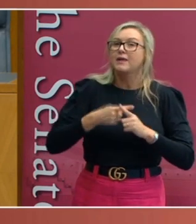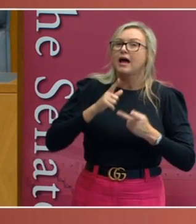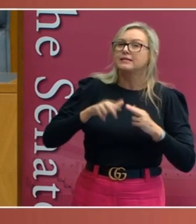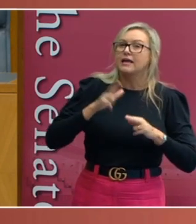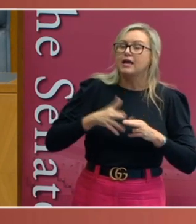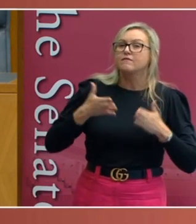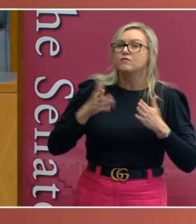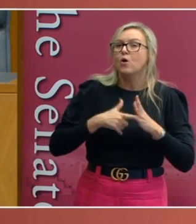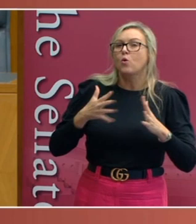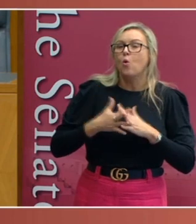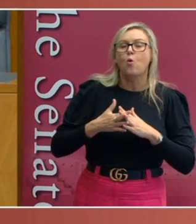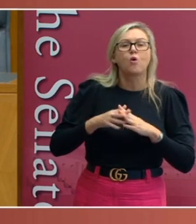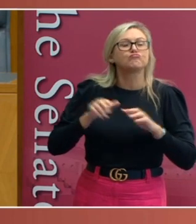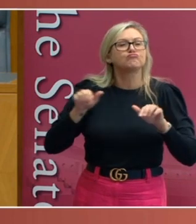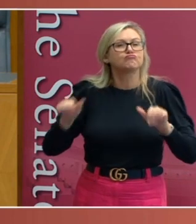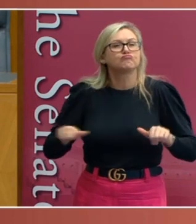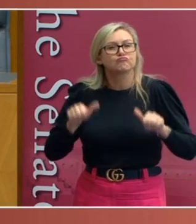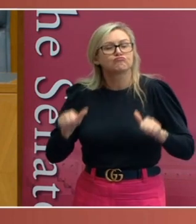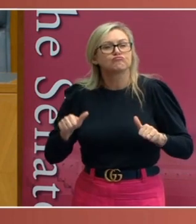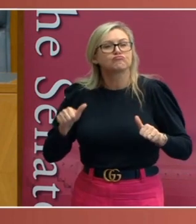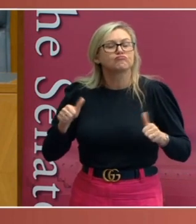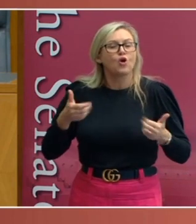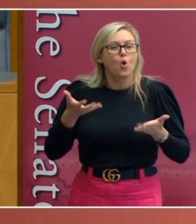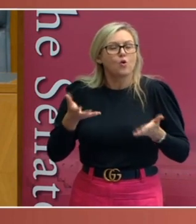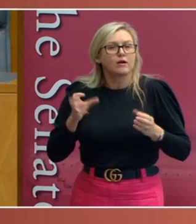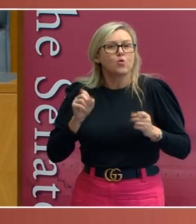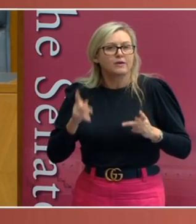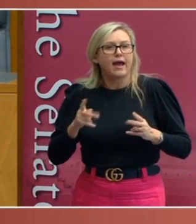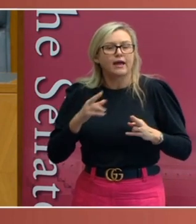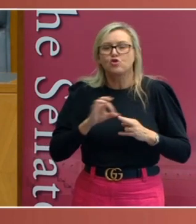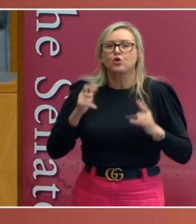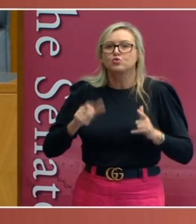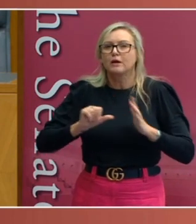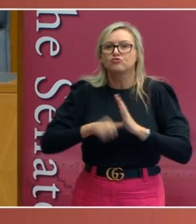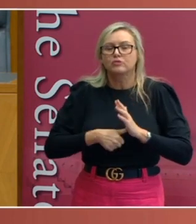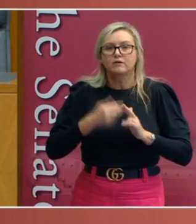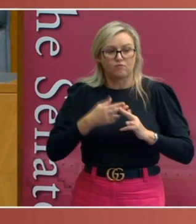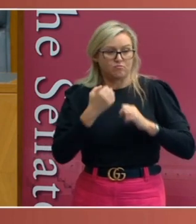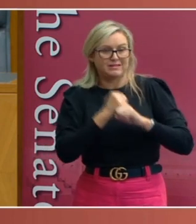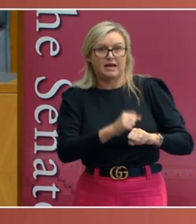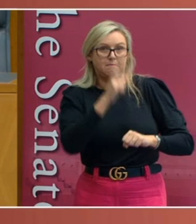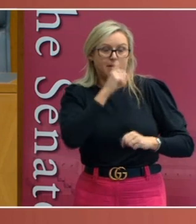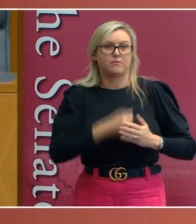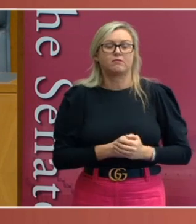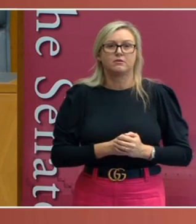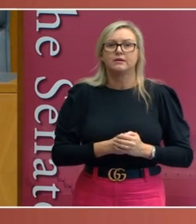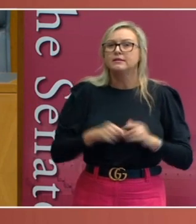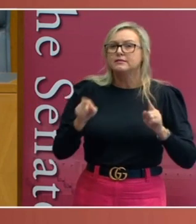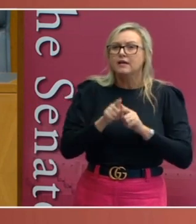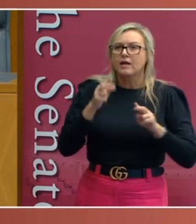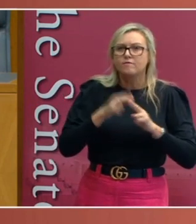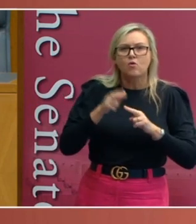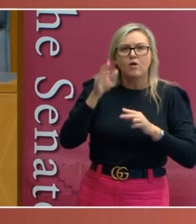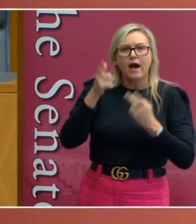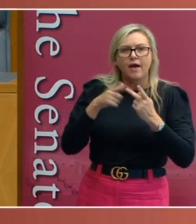legitimate purpose. This approach is also consistent with overseas authorities. So, if you look, for example, at the litigation in the United